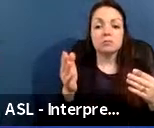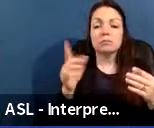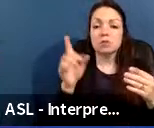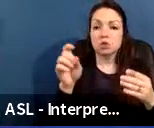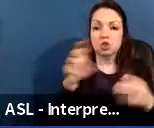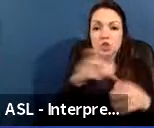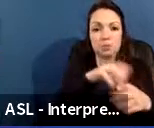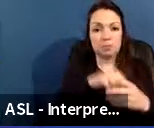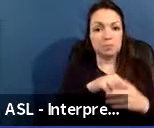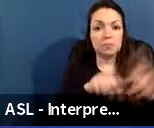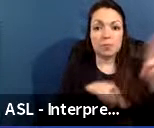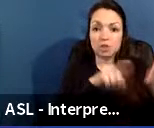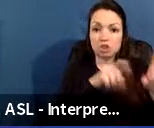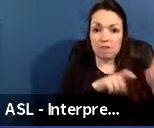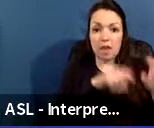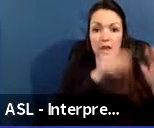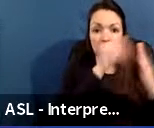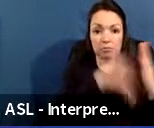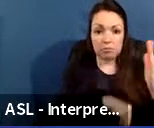suggestions.